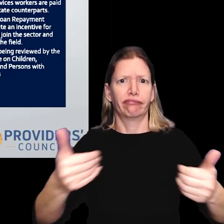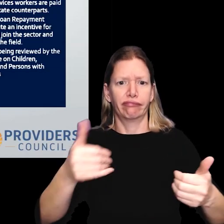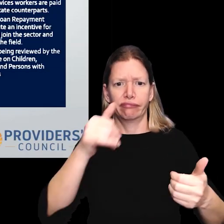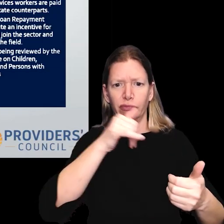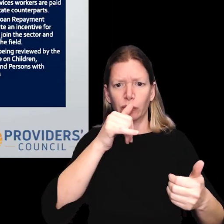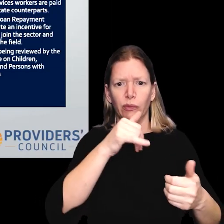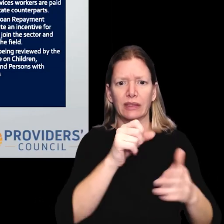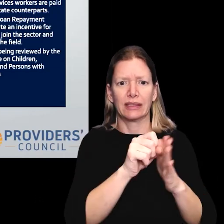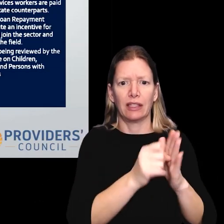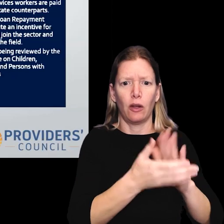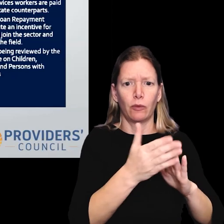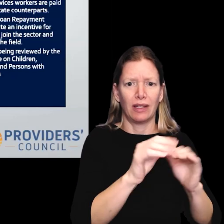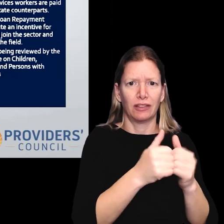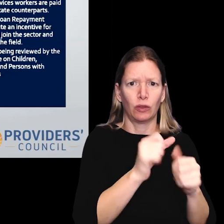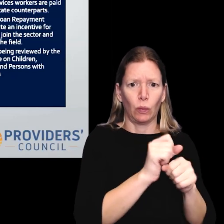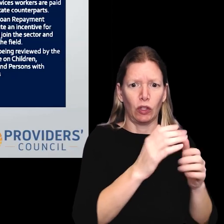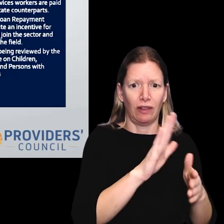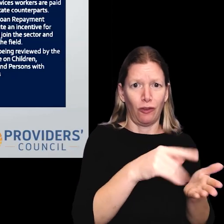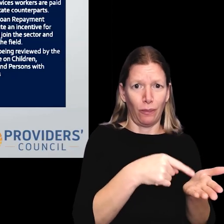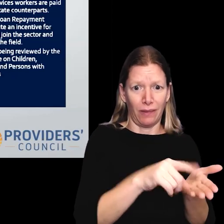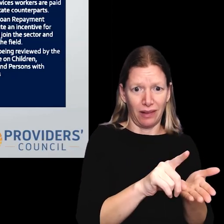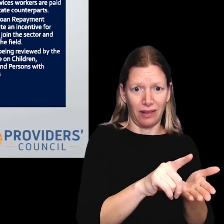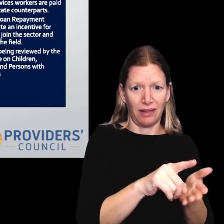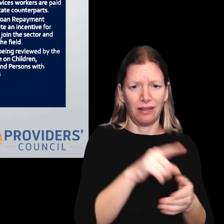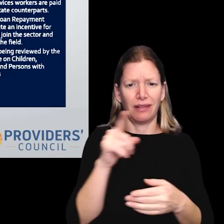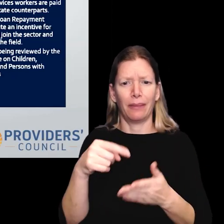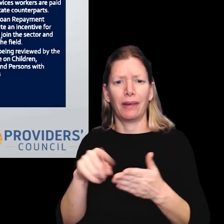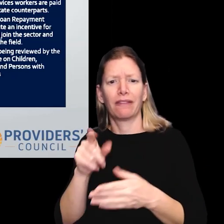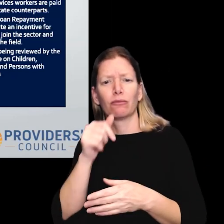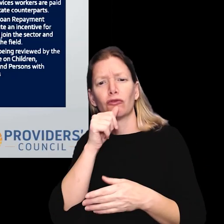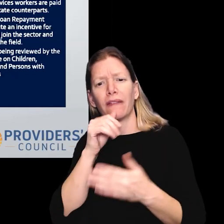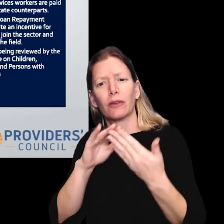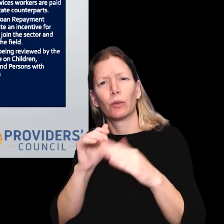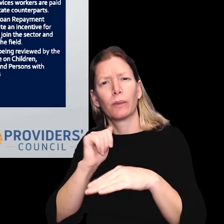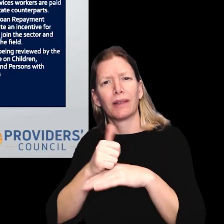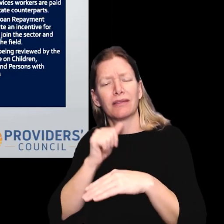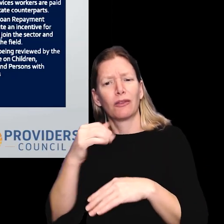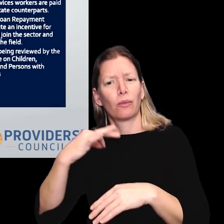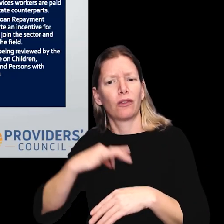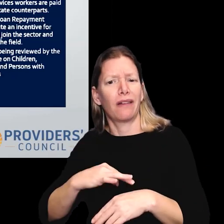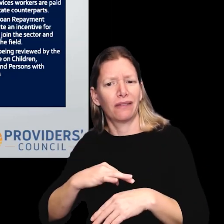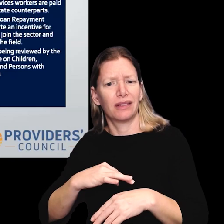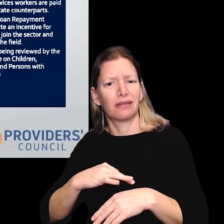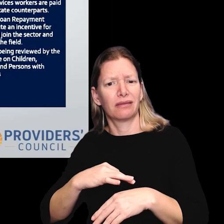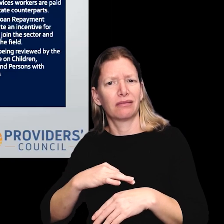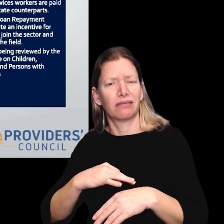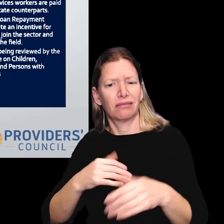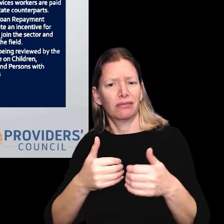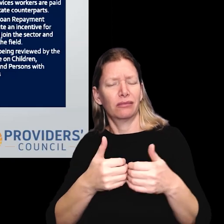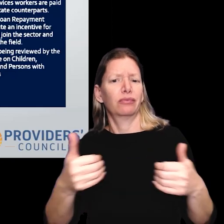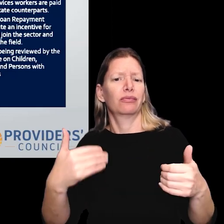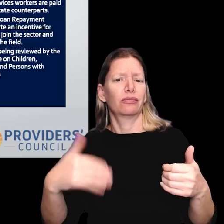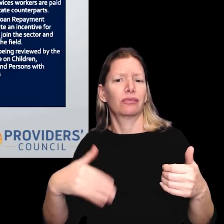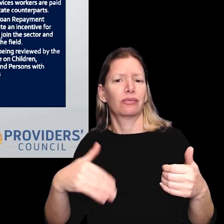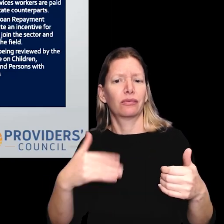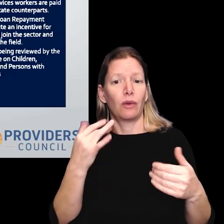between the state operated agencies workers pay and the pay of the private community based